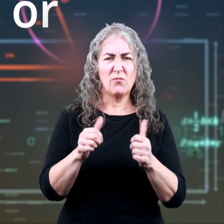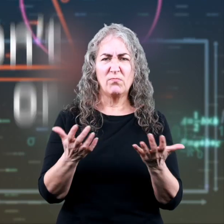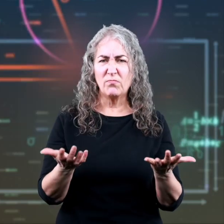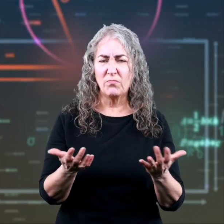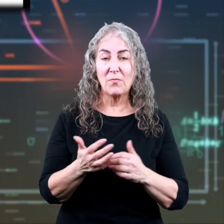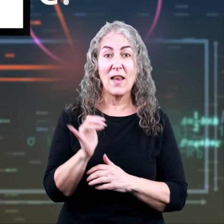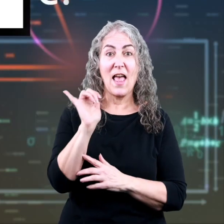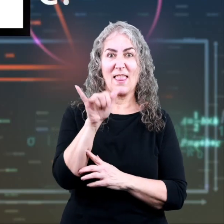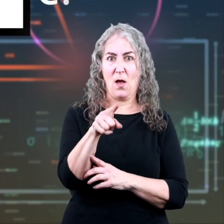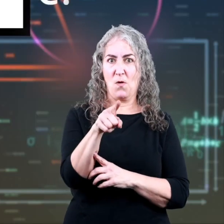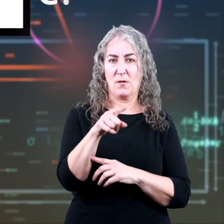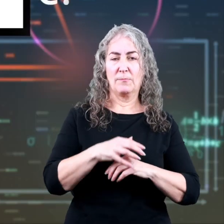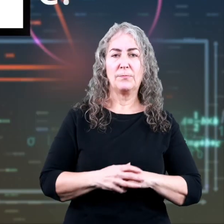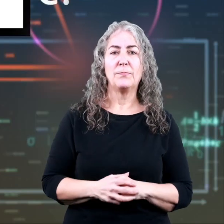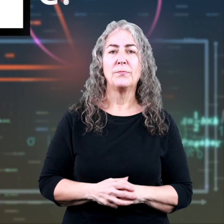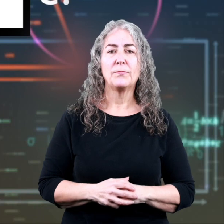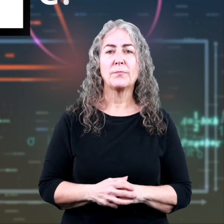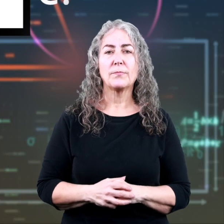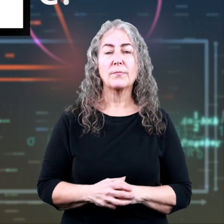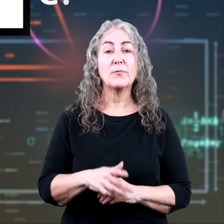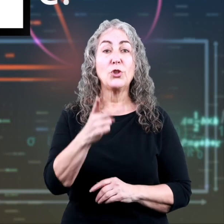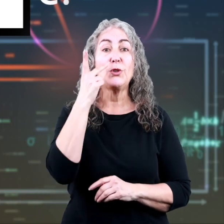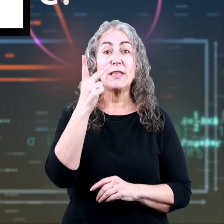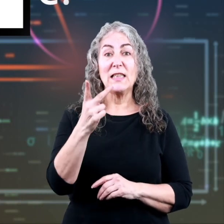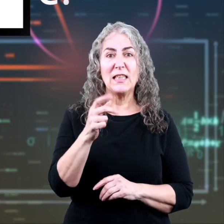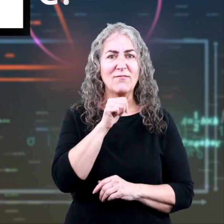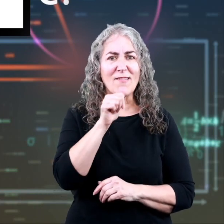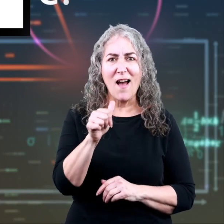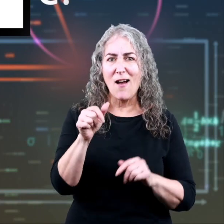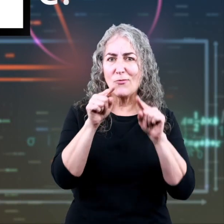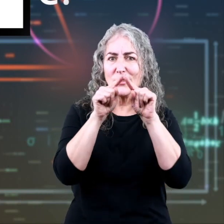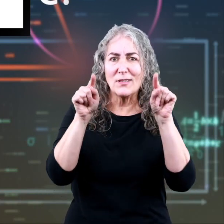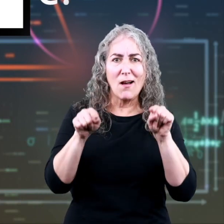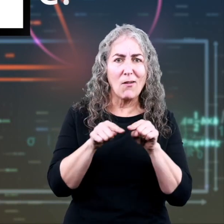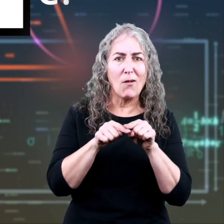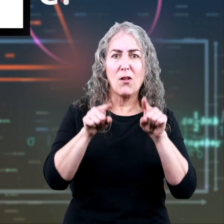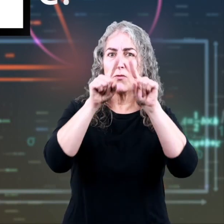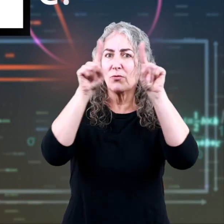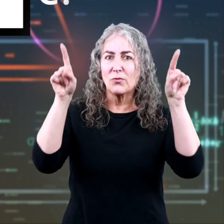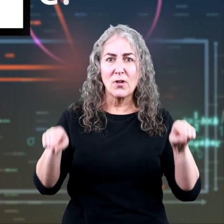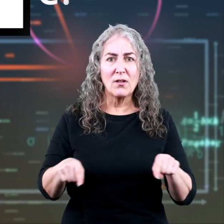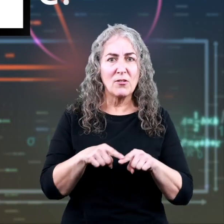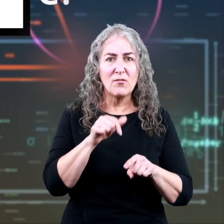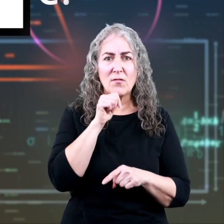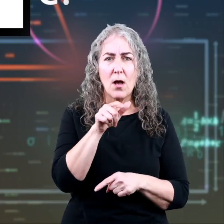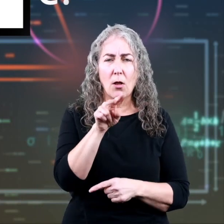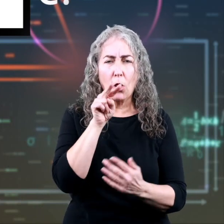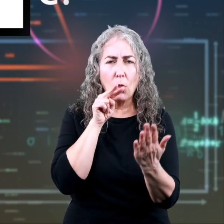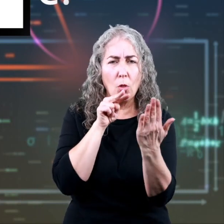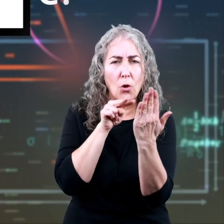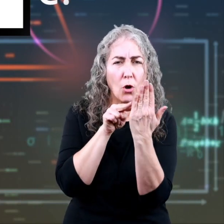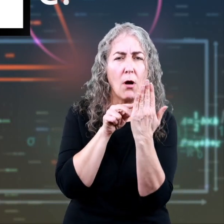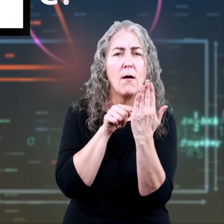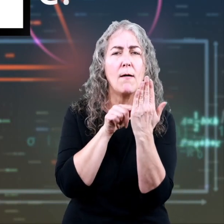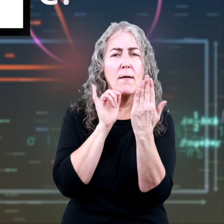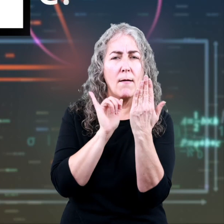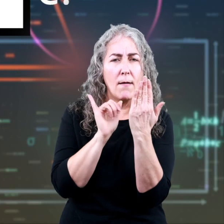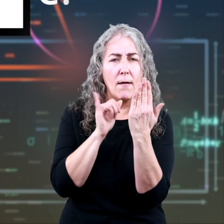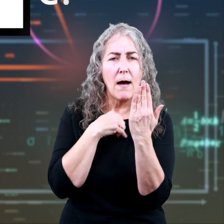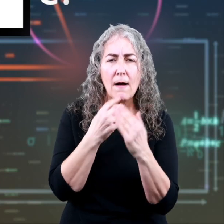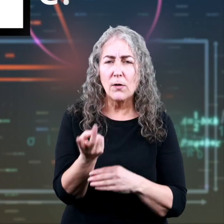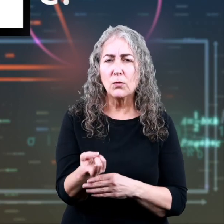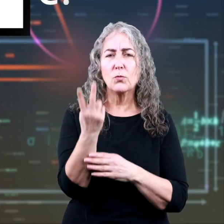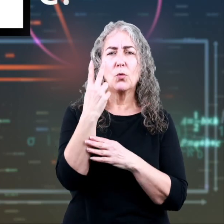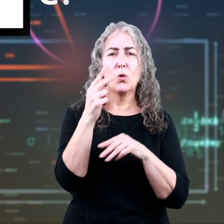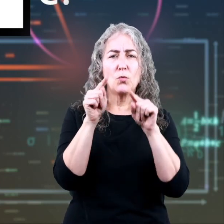space? Like this one. As you can see, it's not a rectangle and it's not a square. If you look closely, you'll